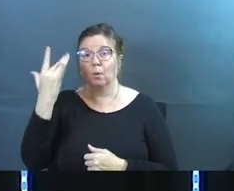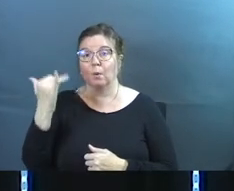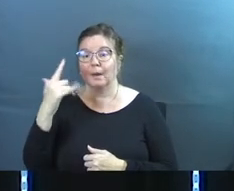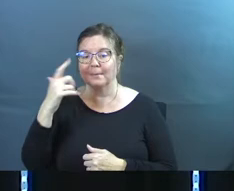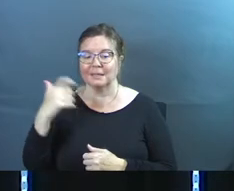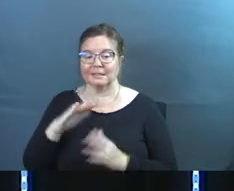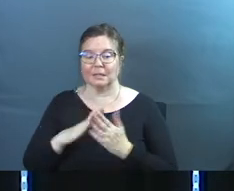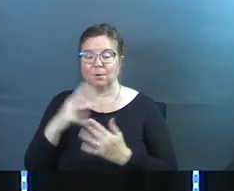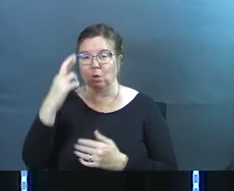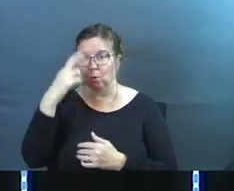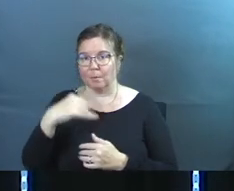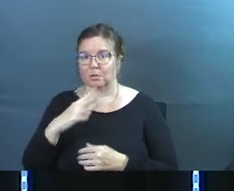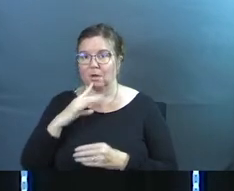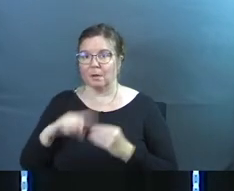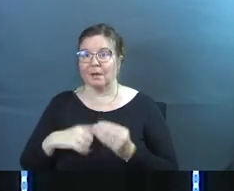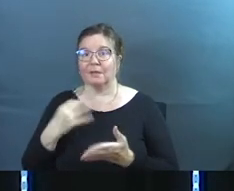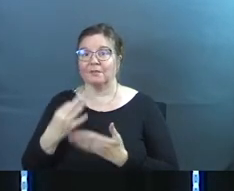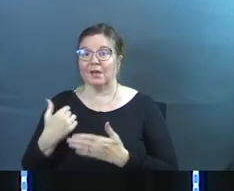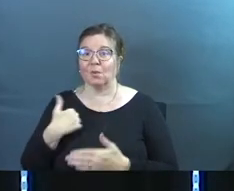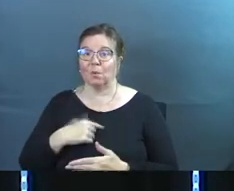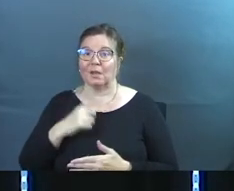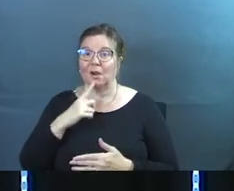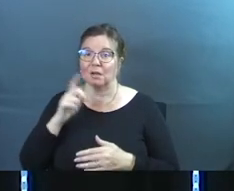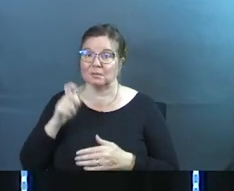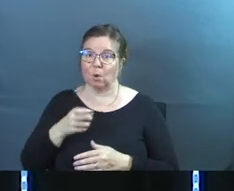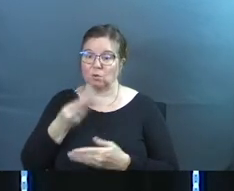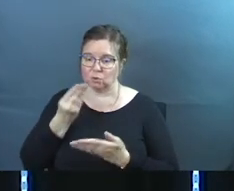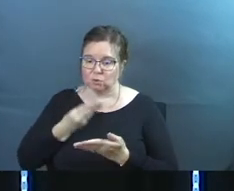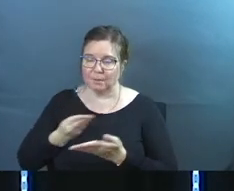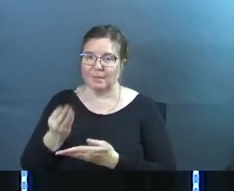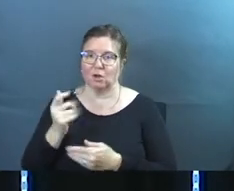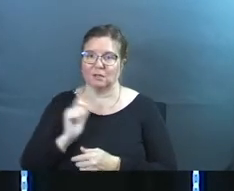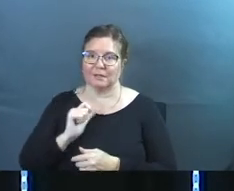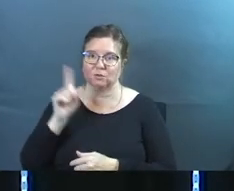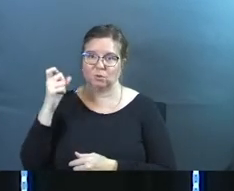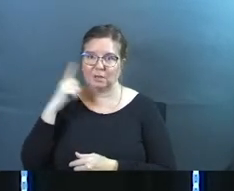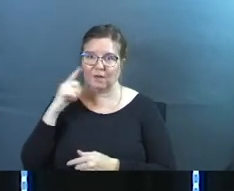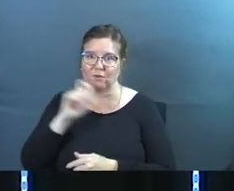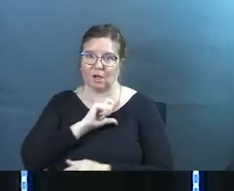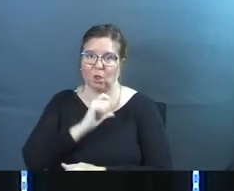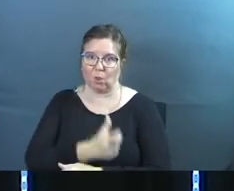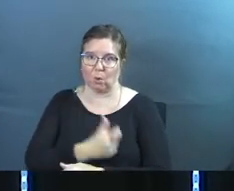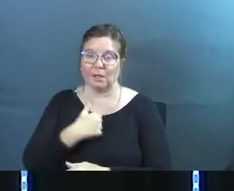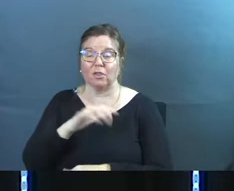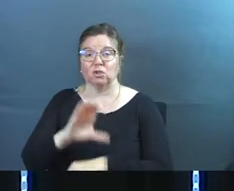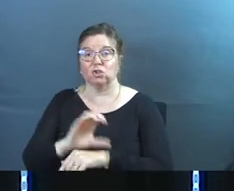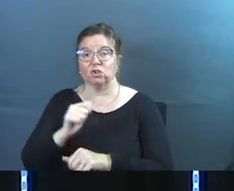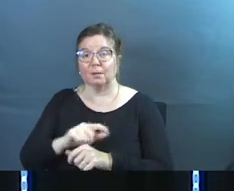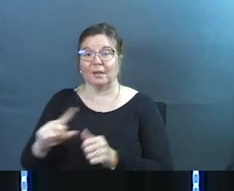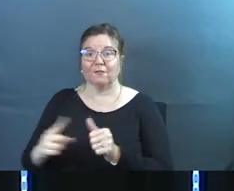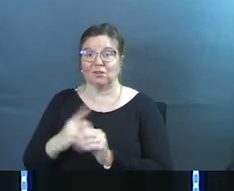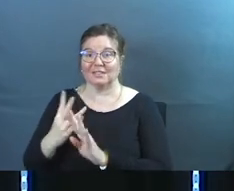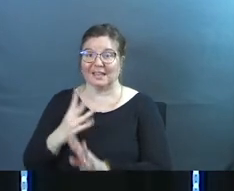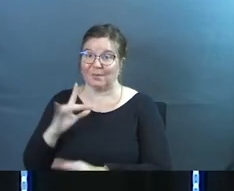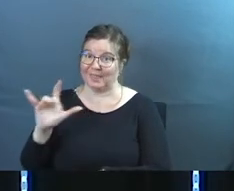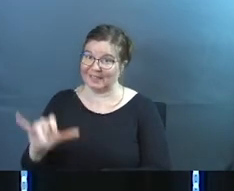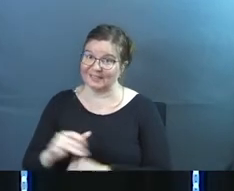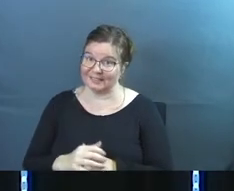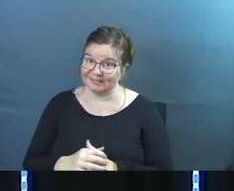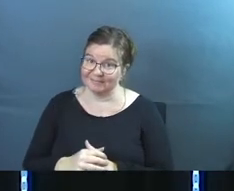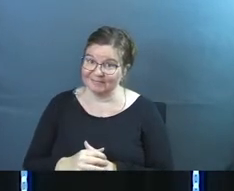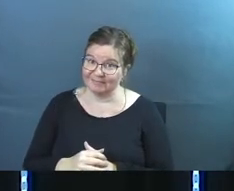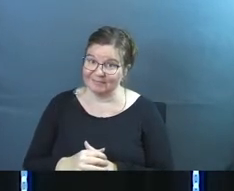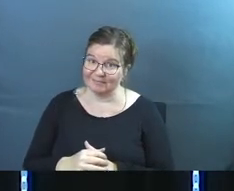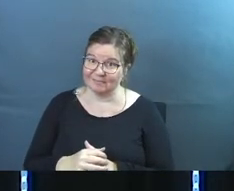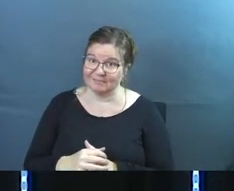for this is in the book of Romans it talks about the fact that we are supposed to submit ourselves to the governing authorities and the church should be first in line with this folks